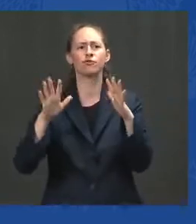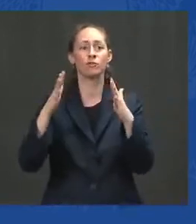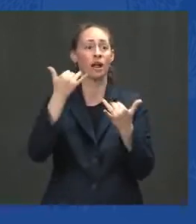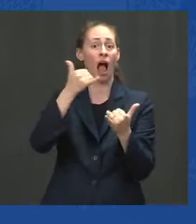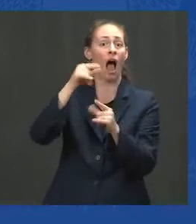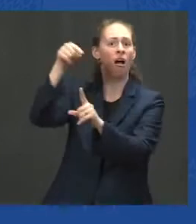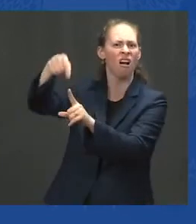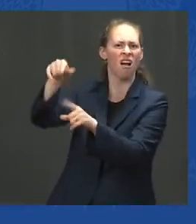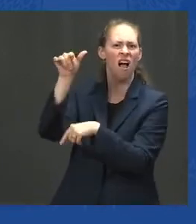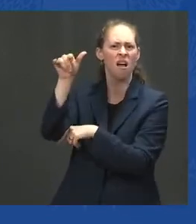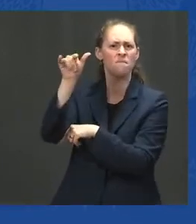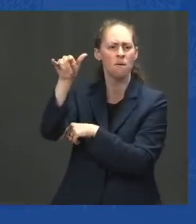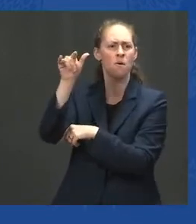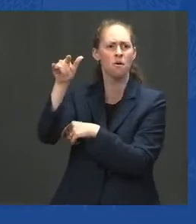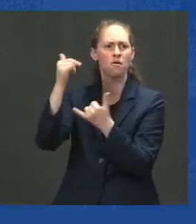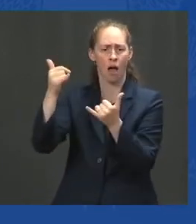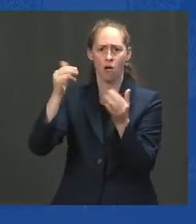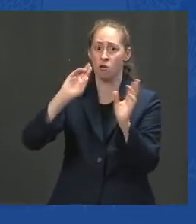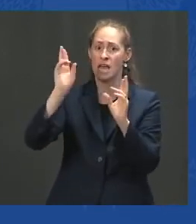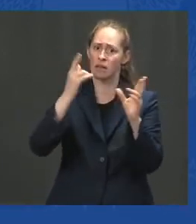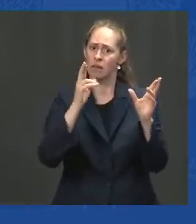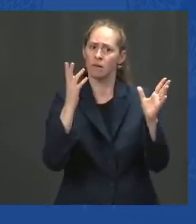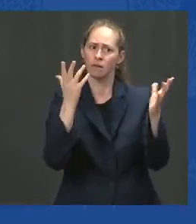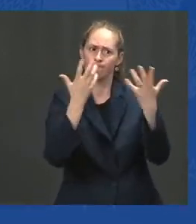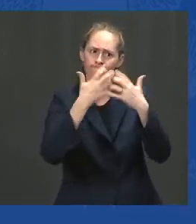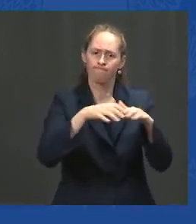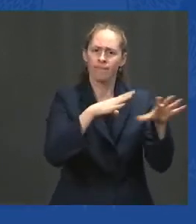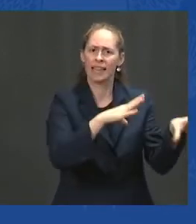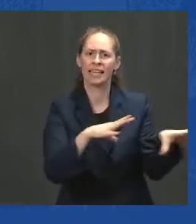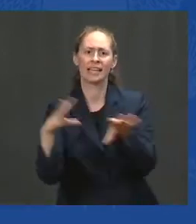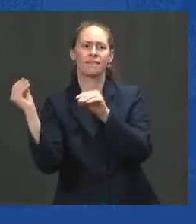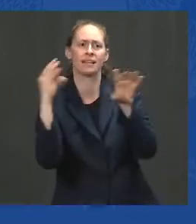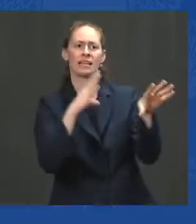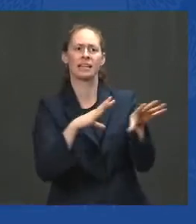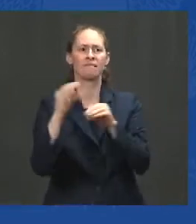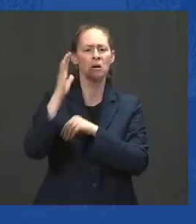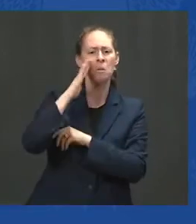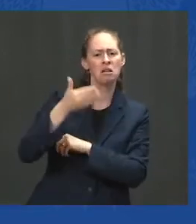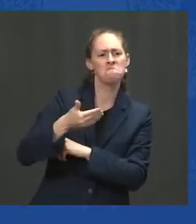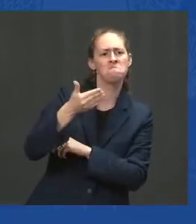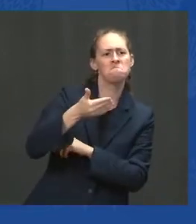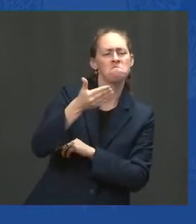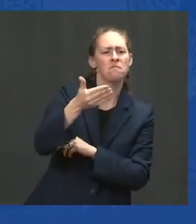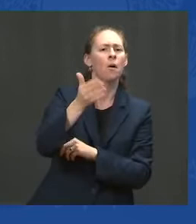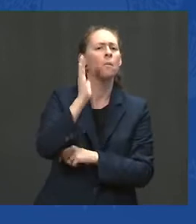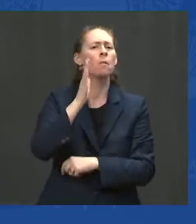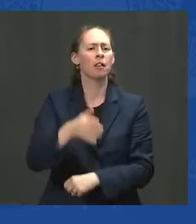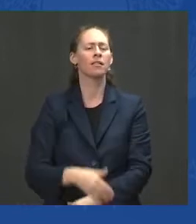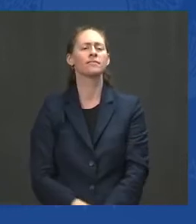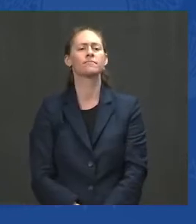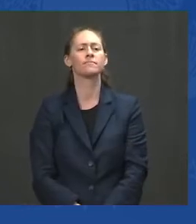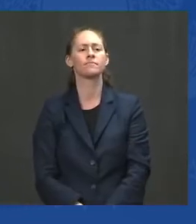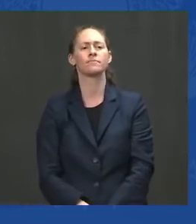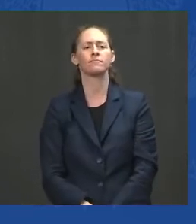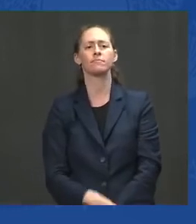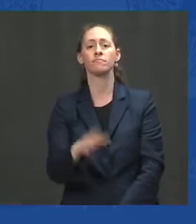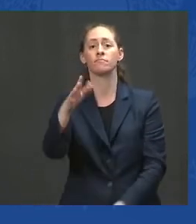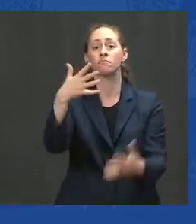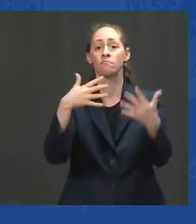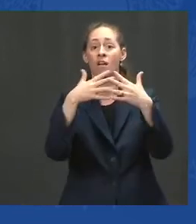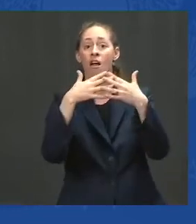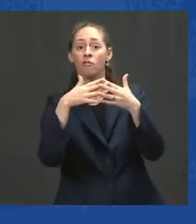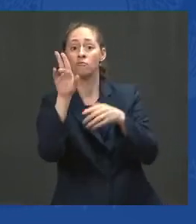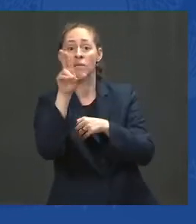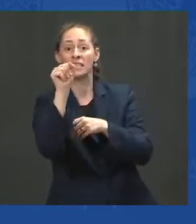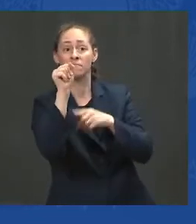days, we intend to transport out thousands of American citizens who have been living and working in Afghanistan. We'll also